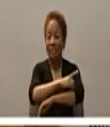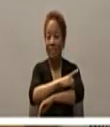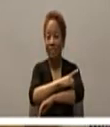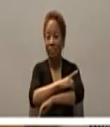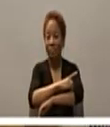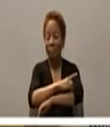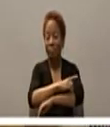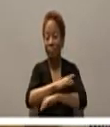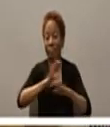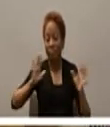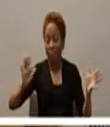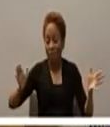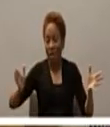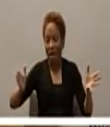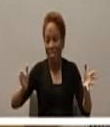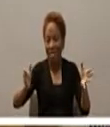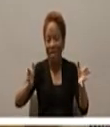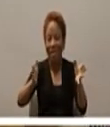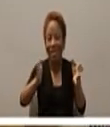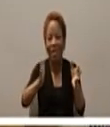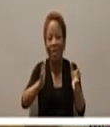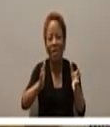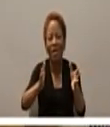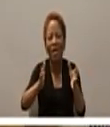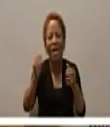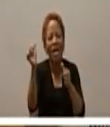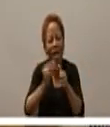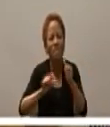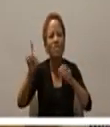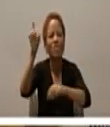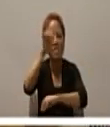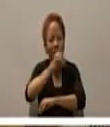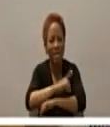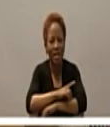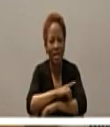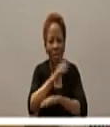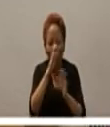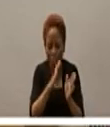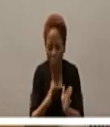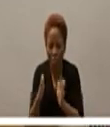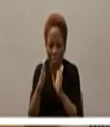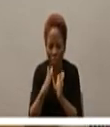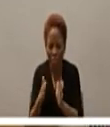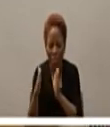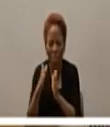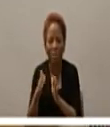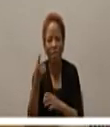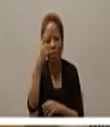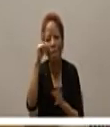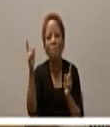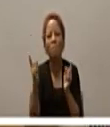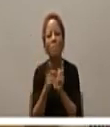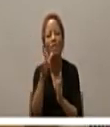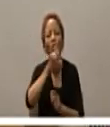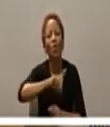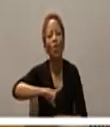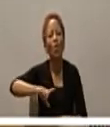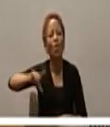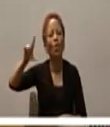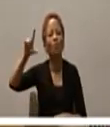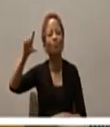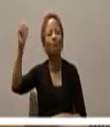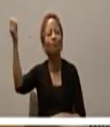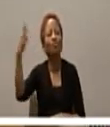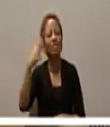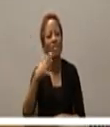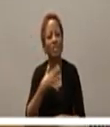each and every day to meet the lord to be the lord and how we need his grace and strength